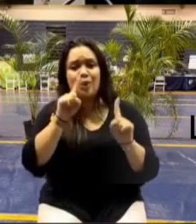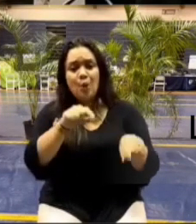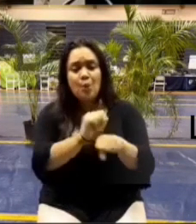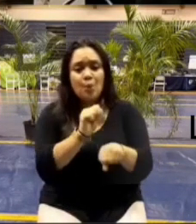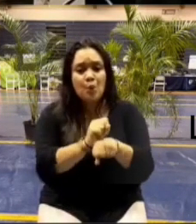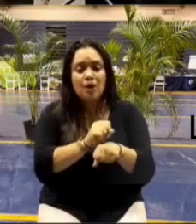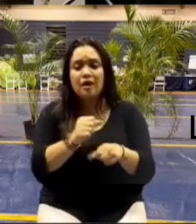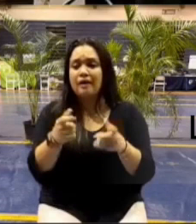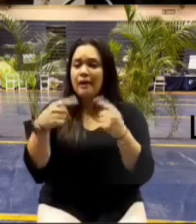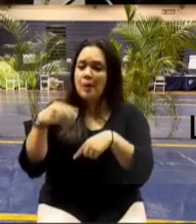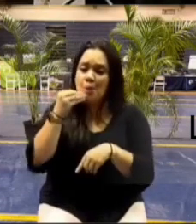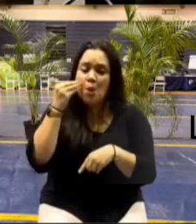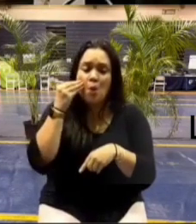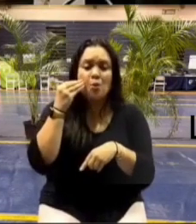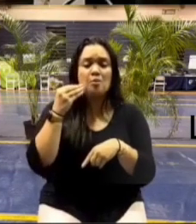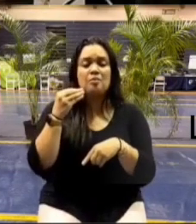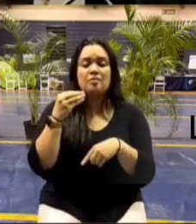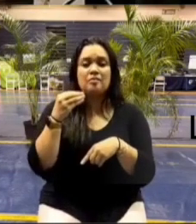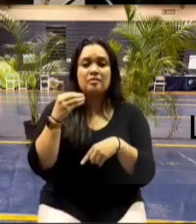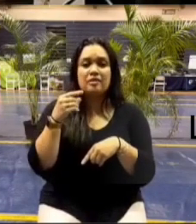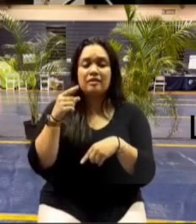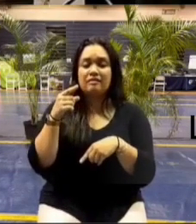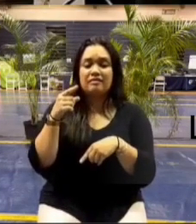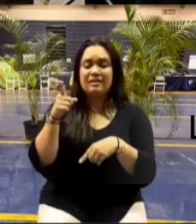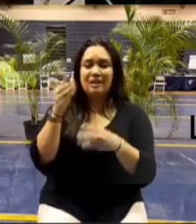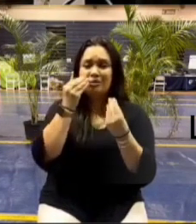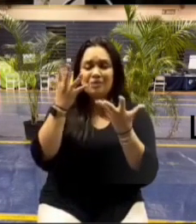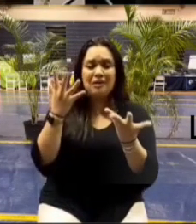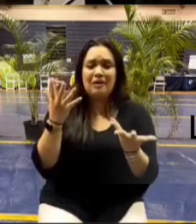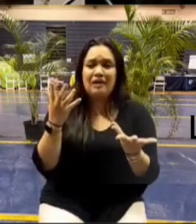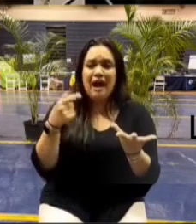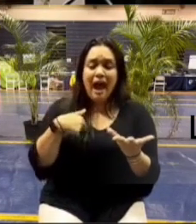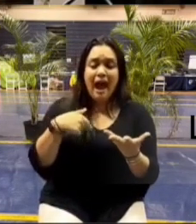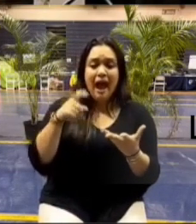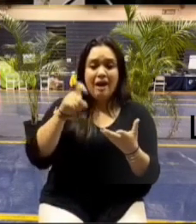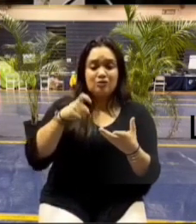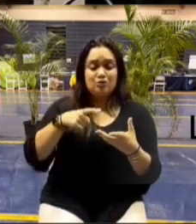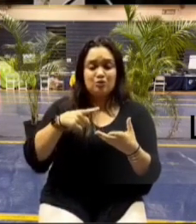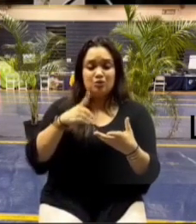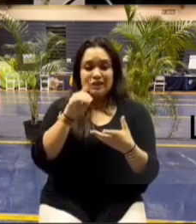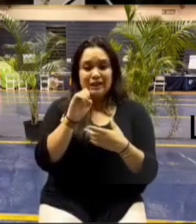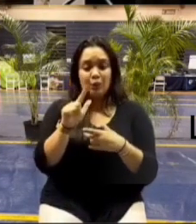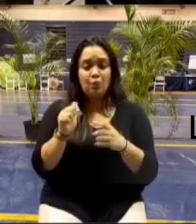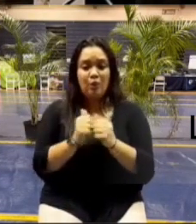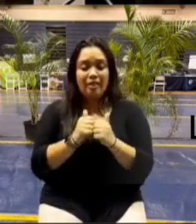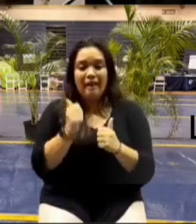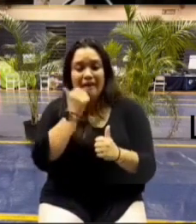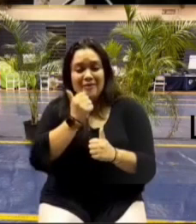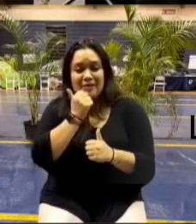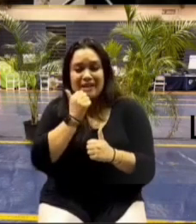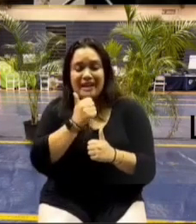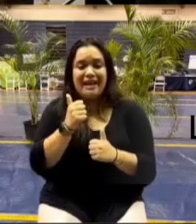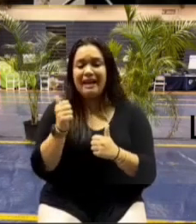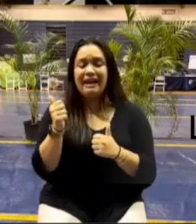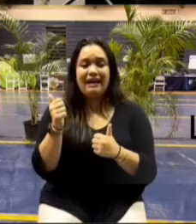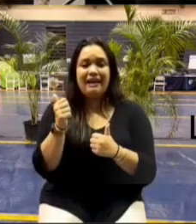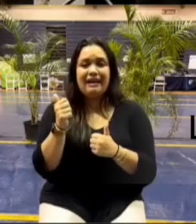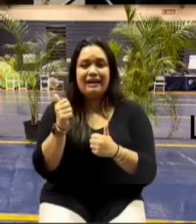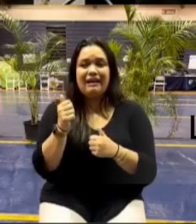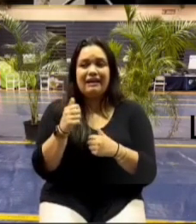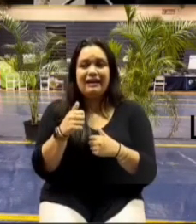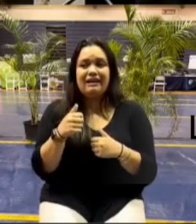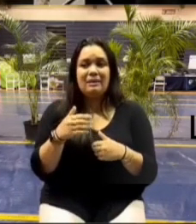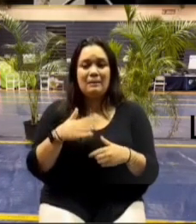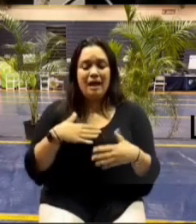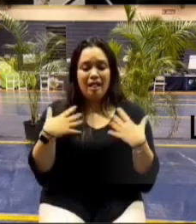stuff and the female say it's okay they don't deal with it i'm the one deal with every day they don't understand my homework everything is gone